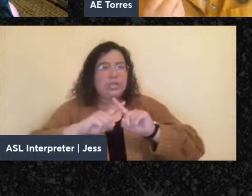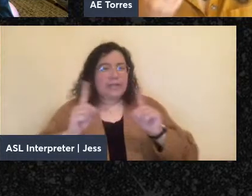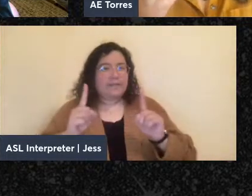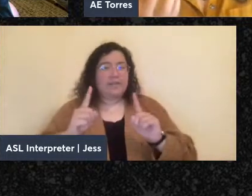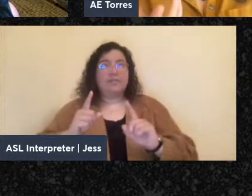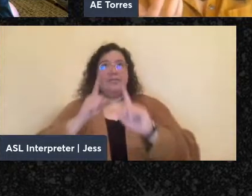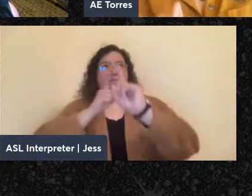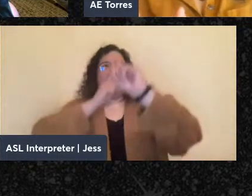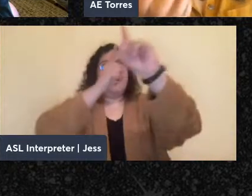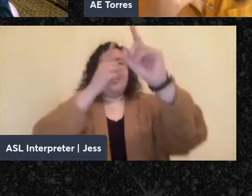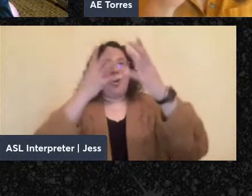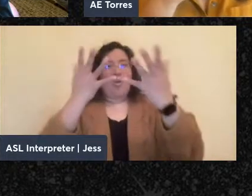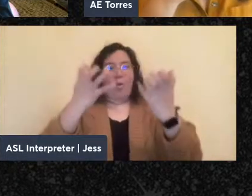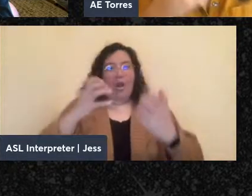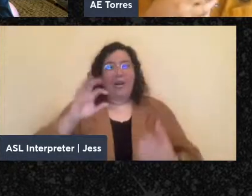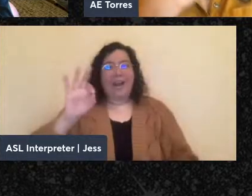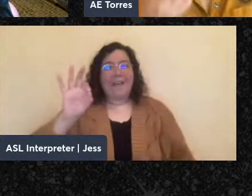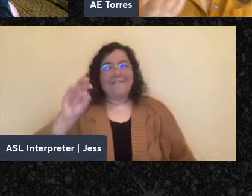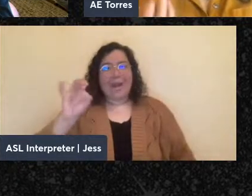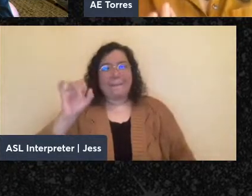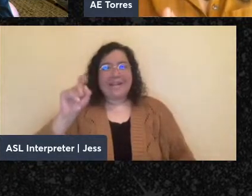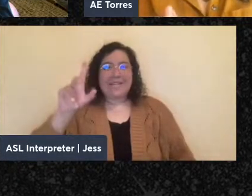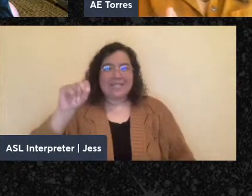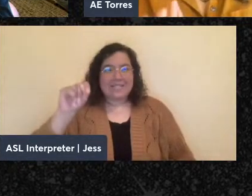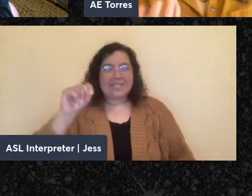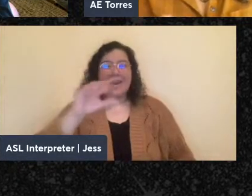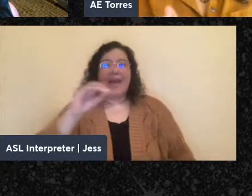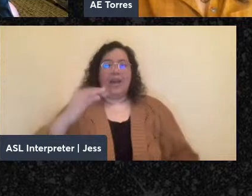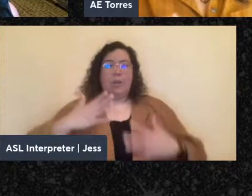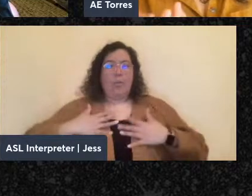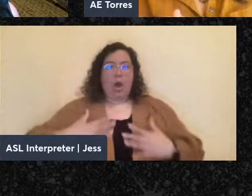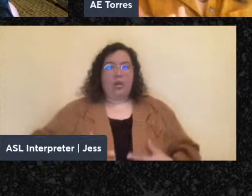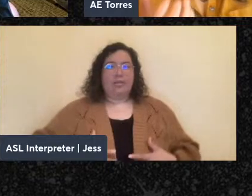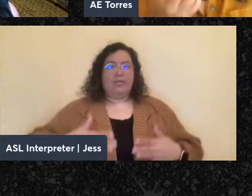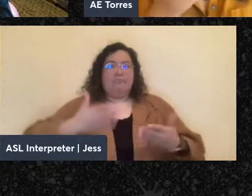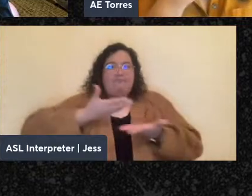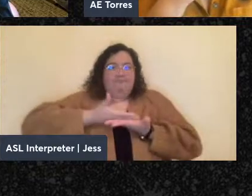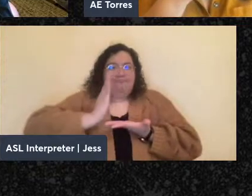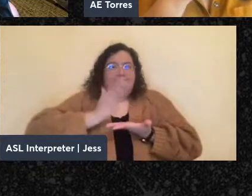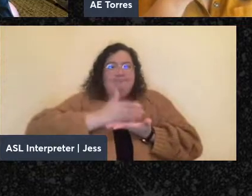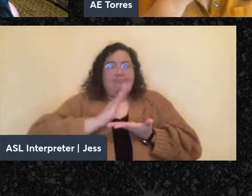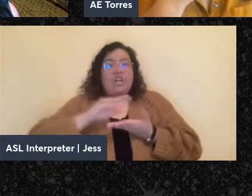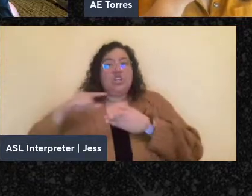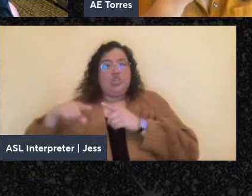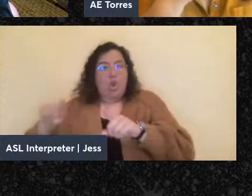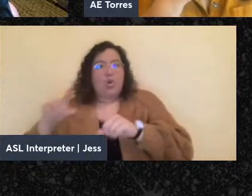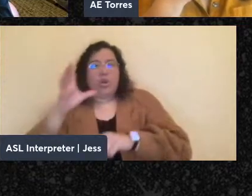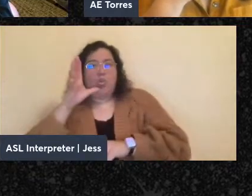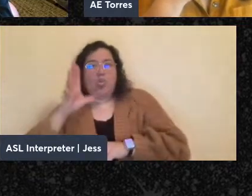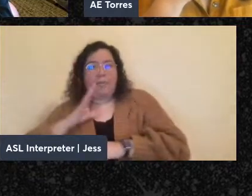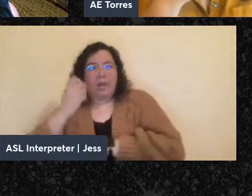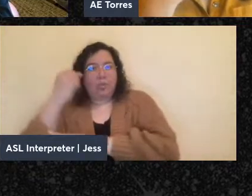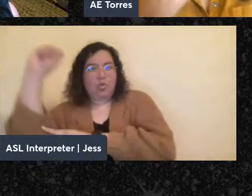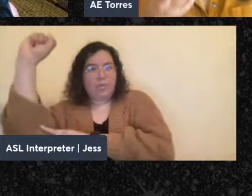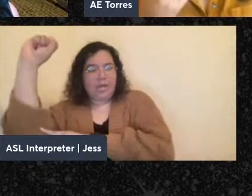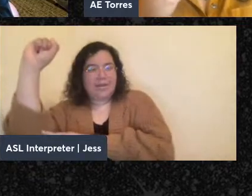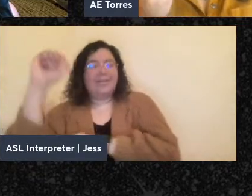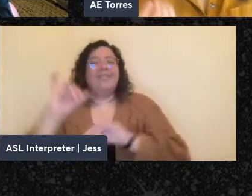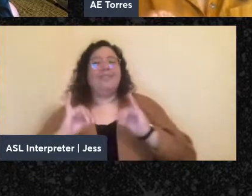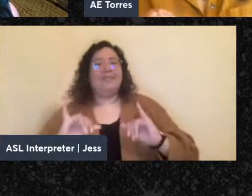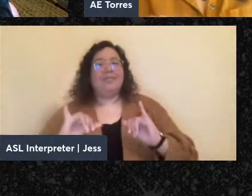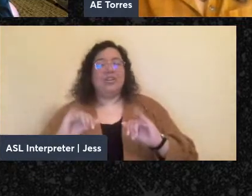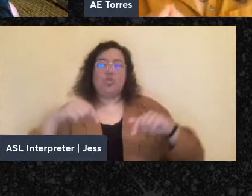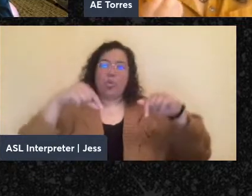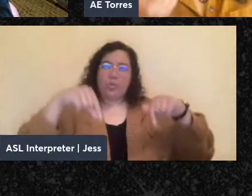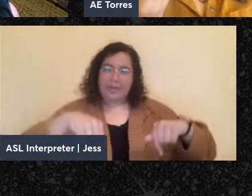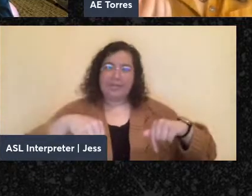feminism and bodily autonomy and some of the lived experiences of women in the movement. So we think of this as a project of